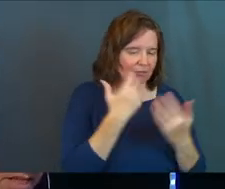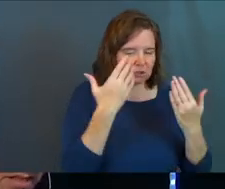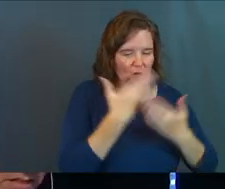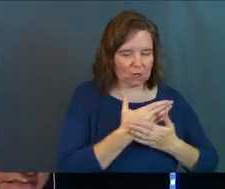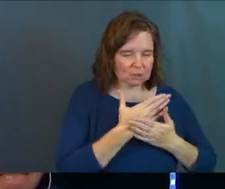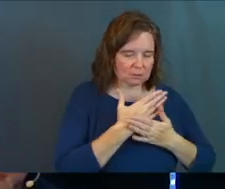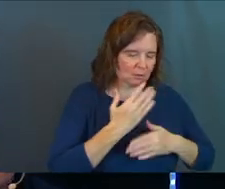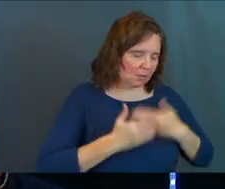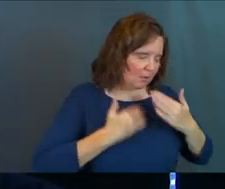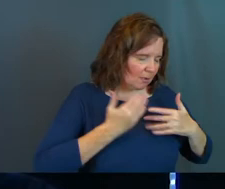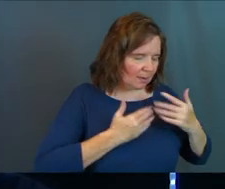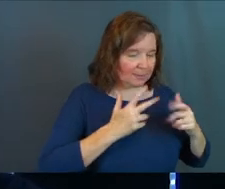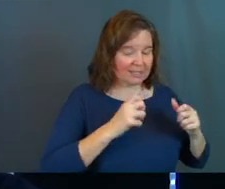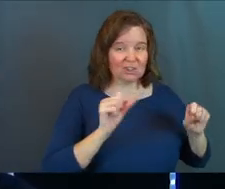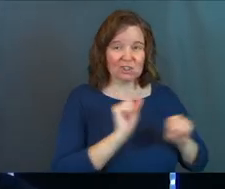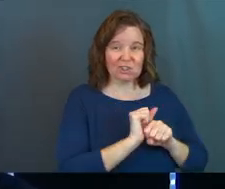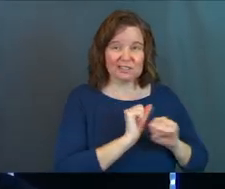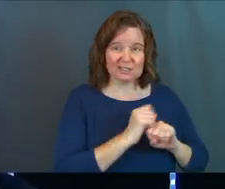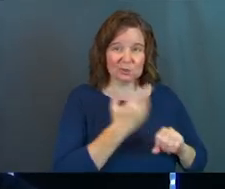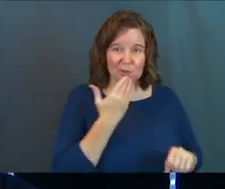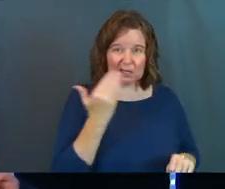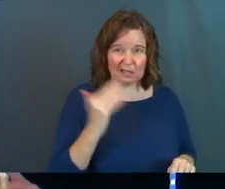light because their deeds were evil.